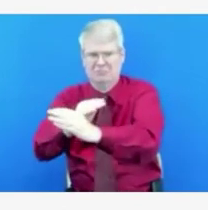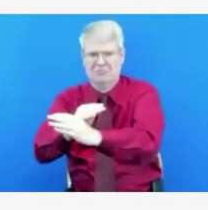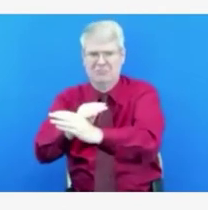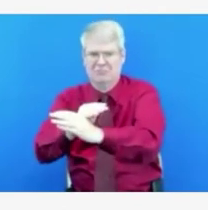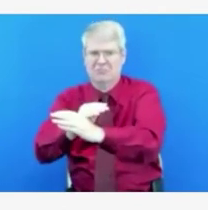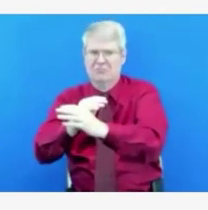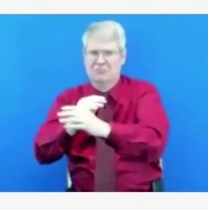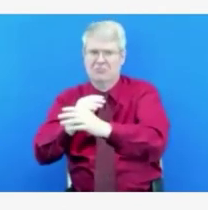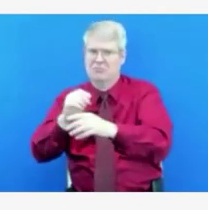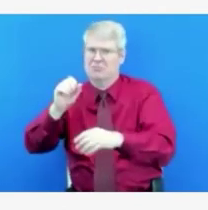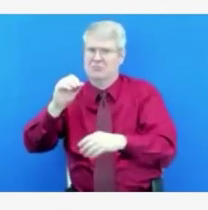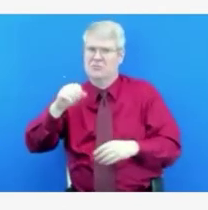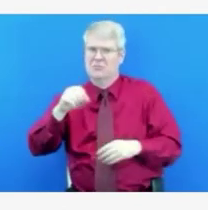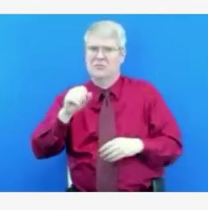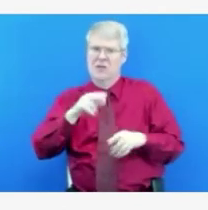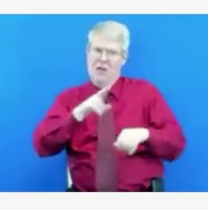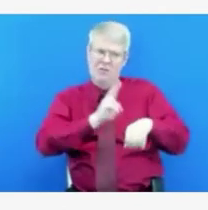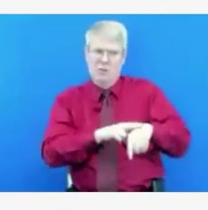if you have anything else that you want to add.